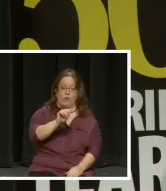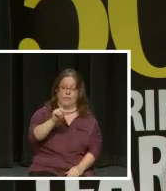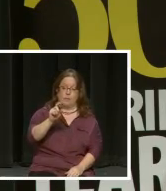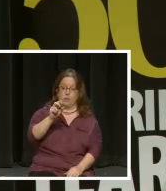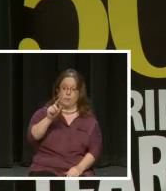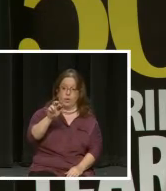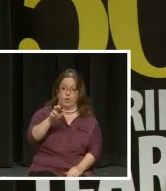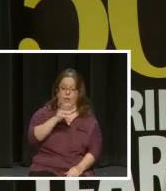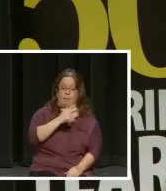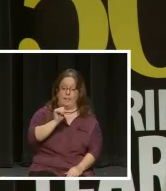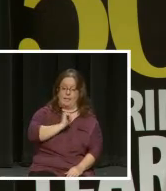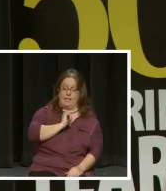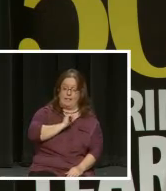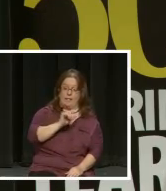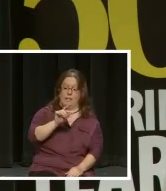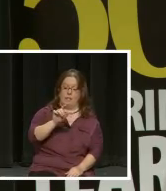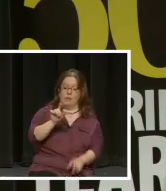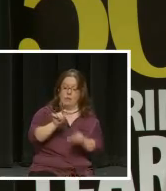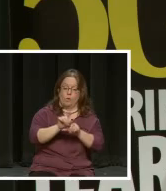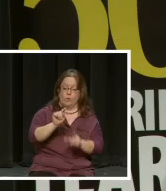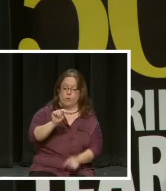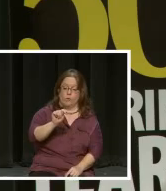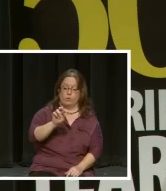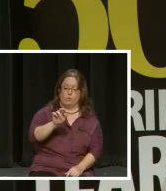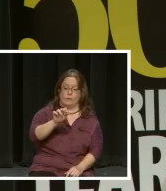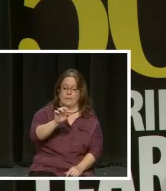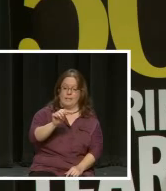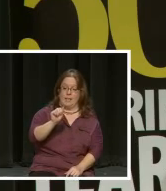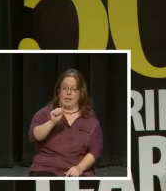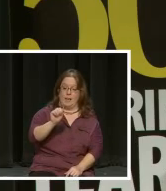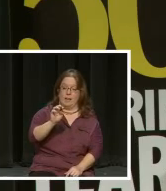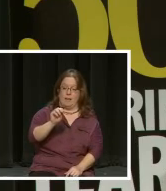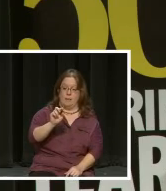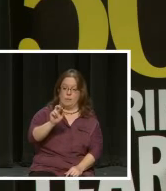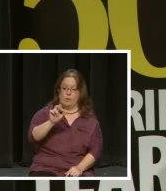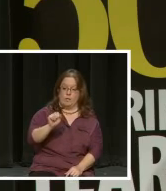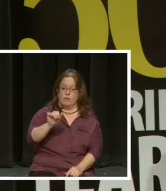myself and then Trustee Emeritus, Jean Floyd. Jean, will you stand?